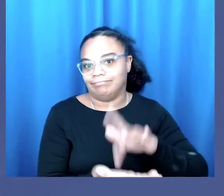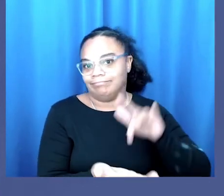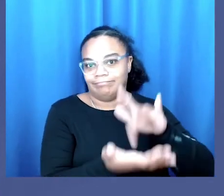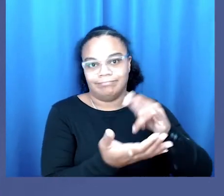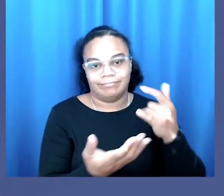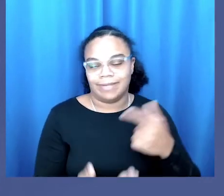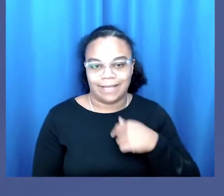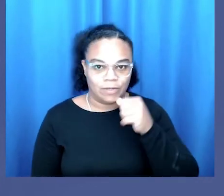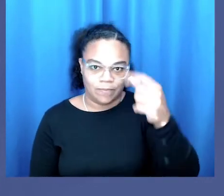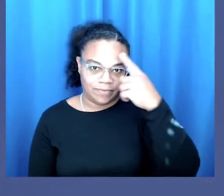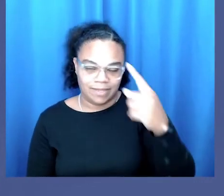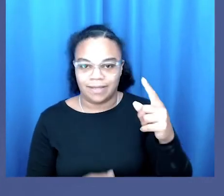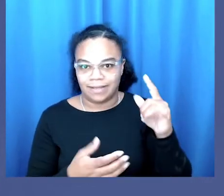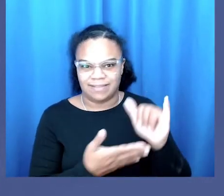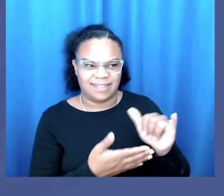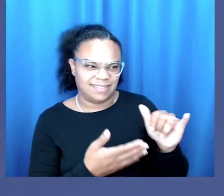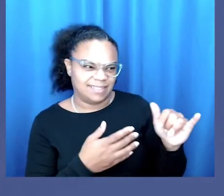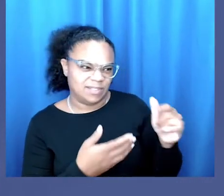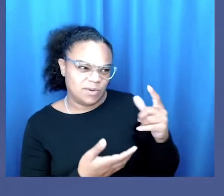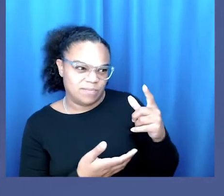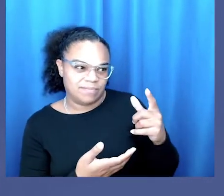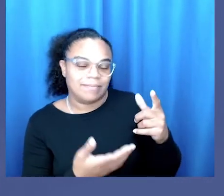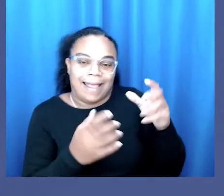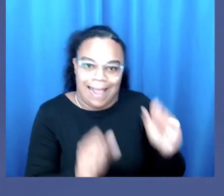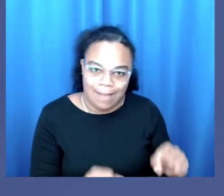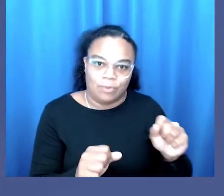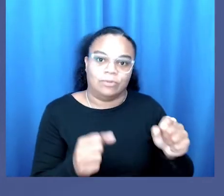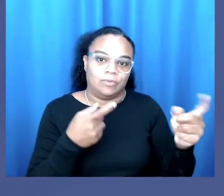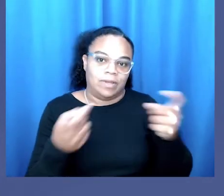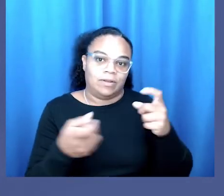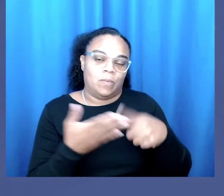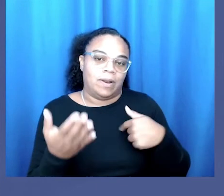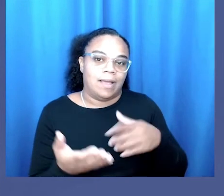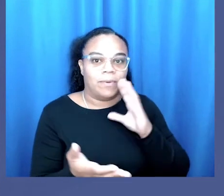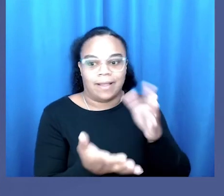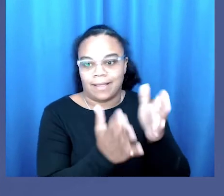and I don't think it is up to the task of what I would be asking it to do.